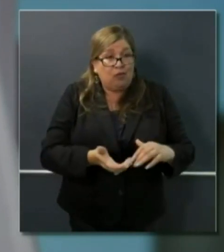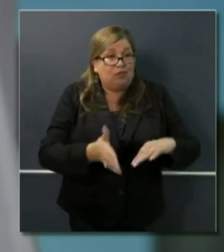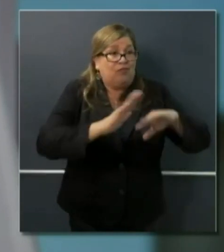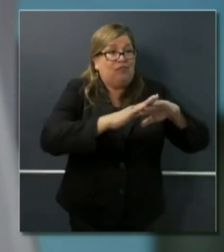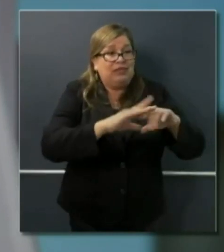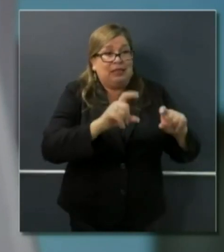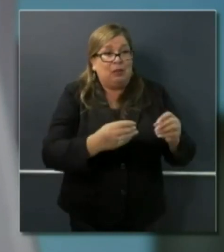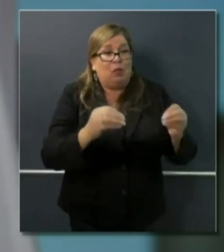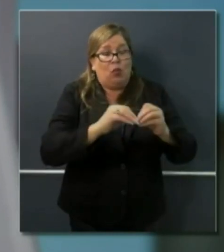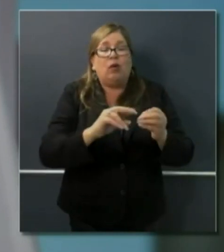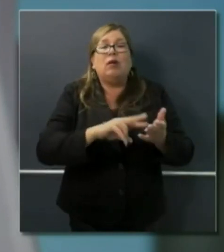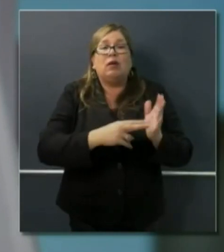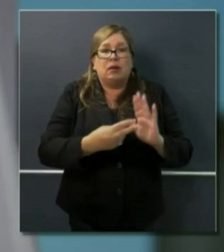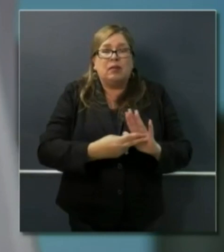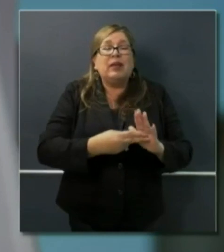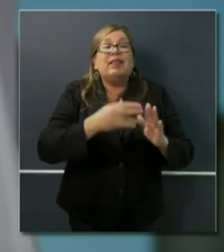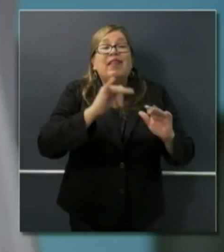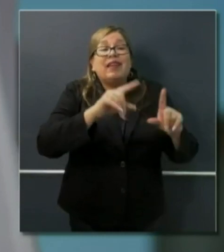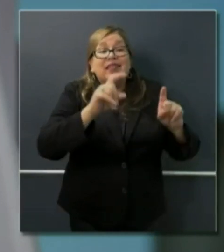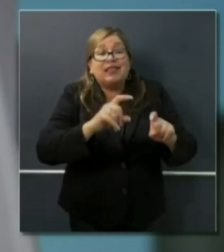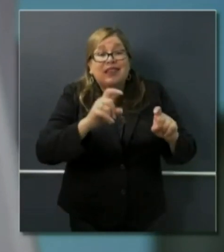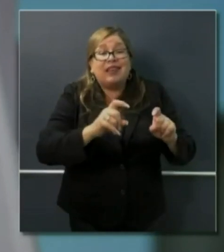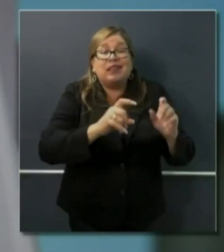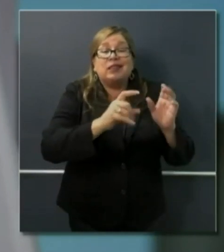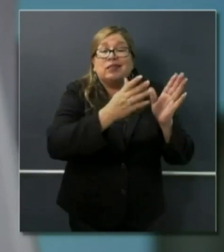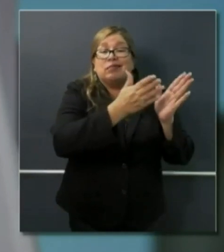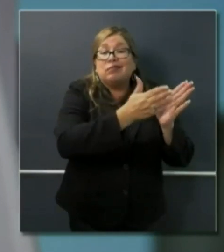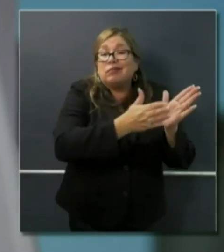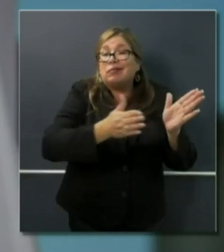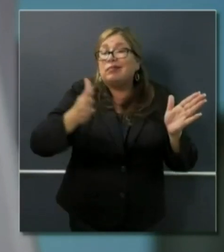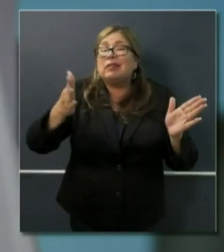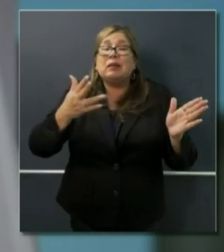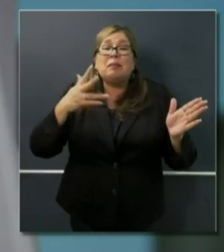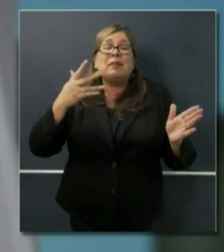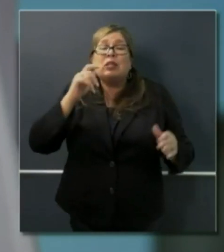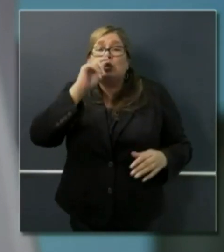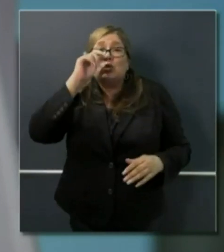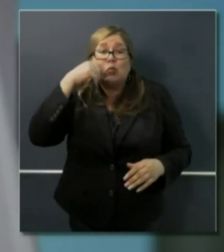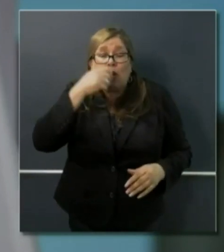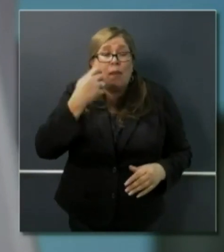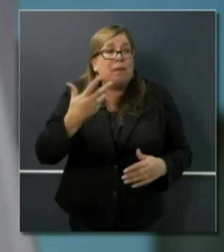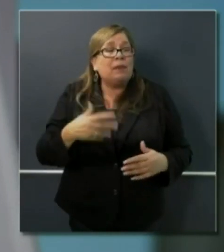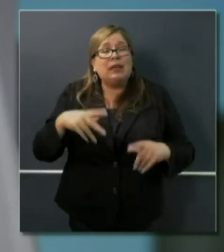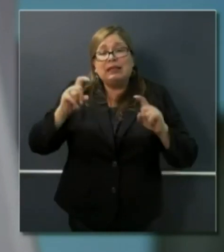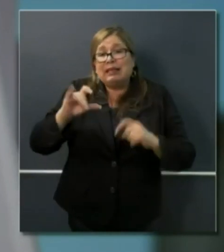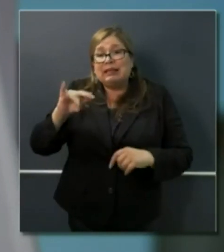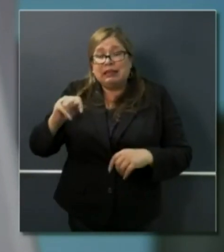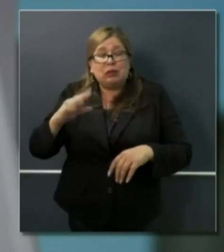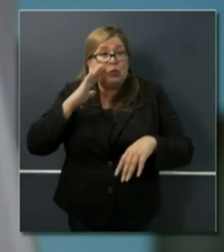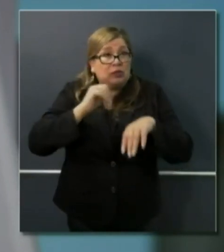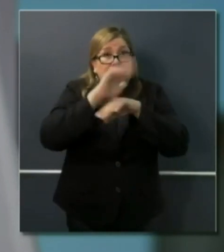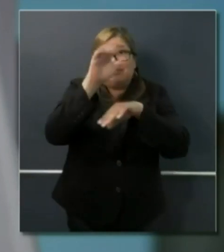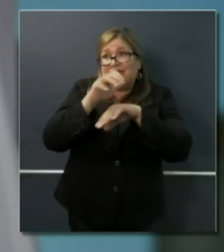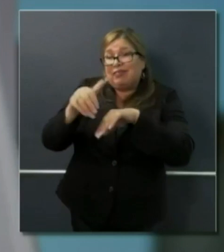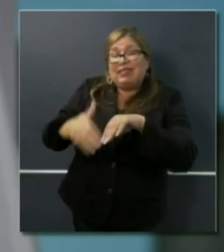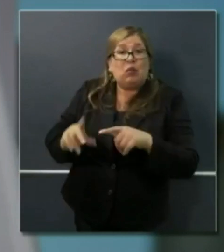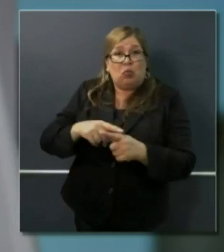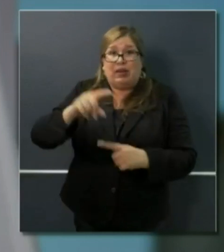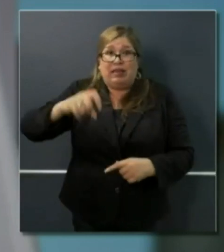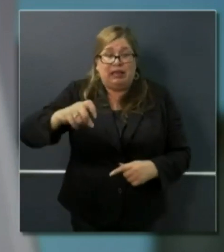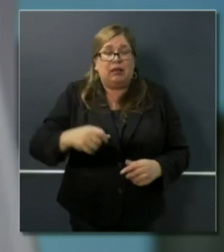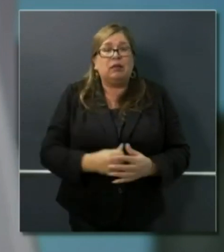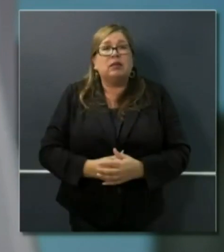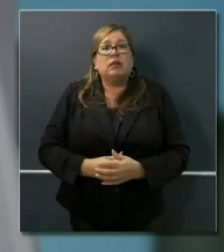important parts of the testing continuum, whether that's swabs, test kits, etc., and now the plan to